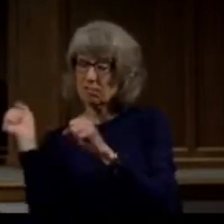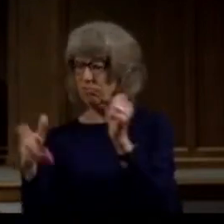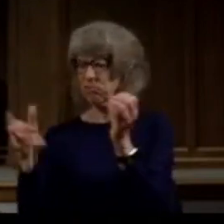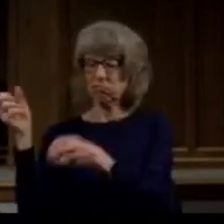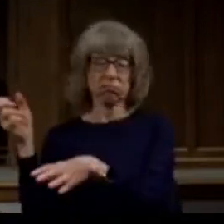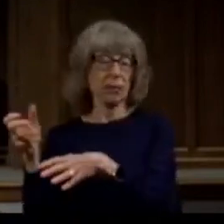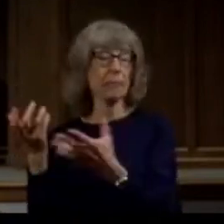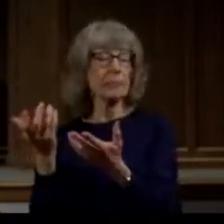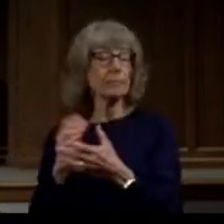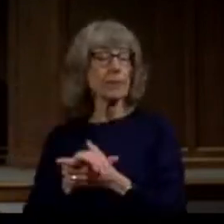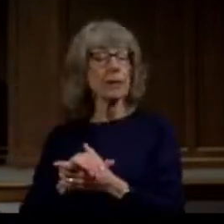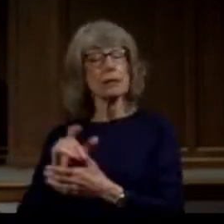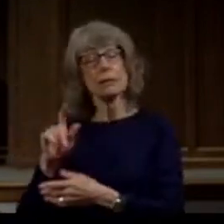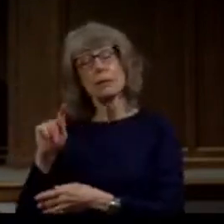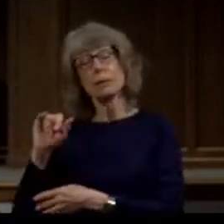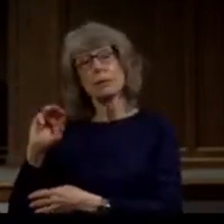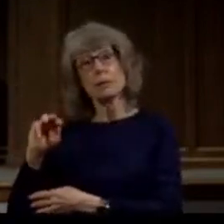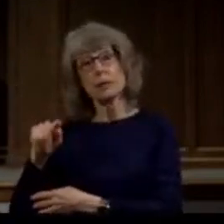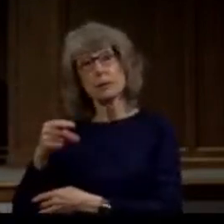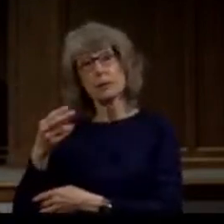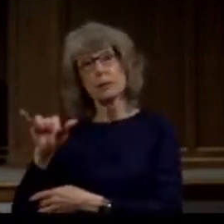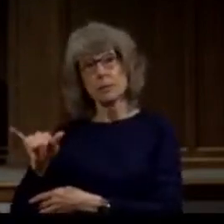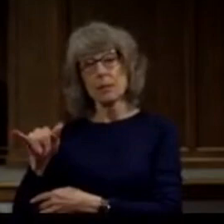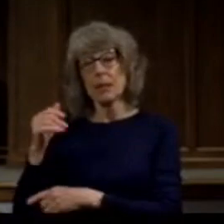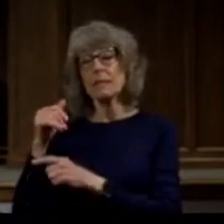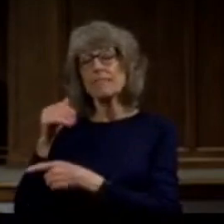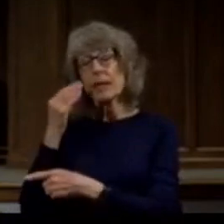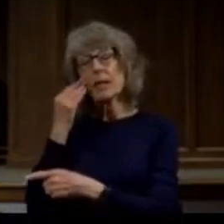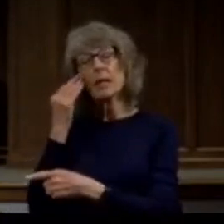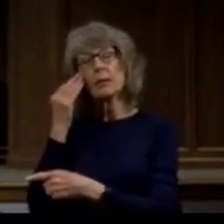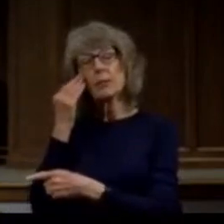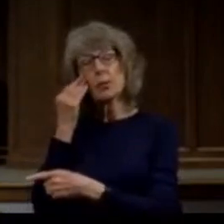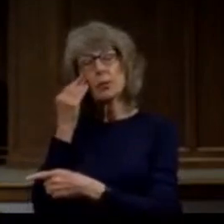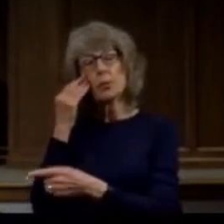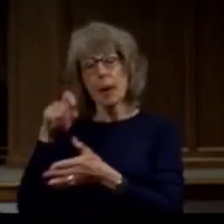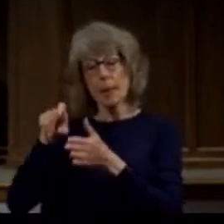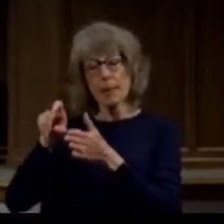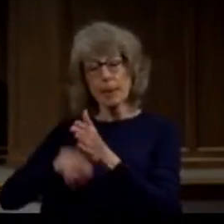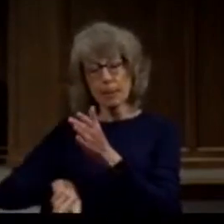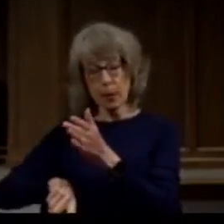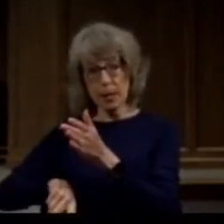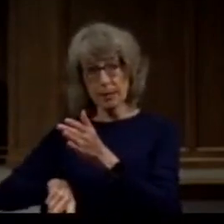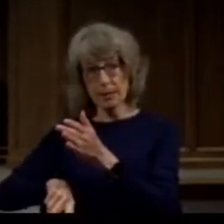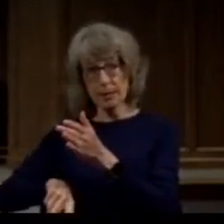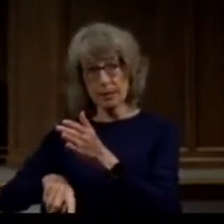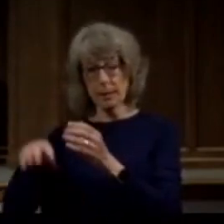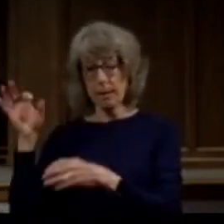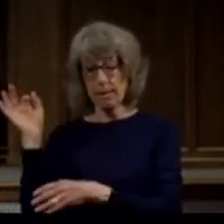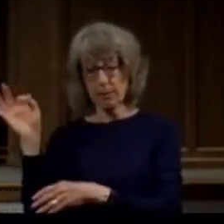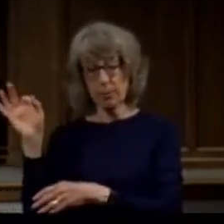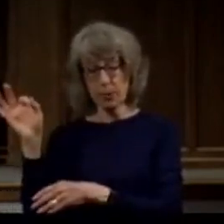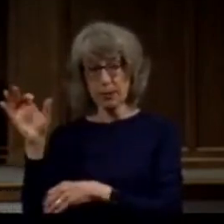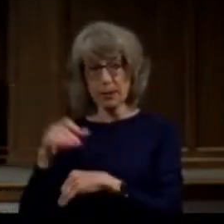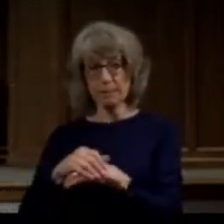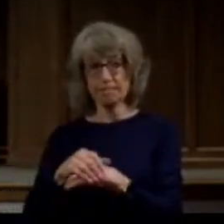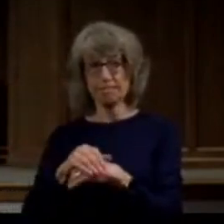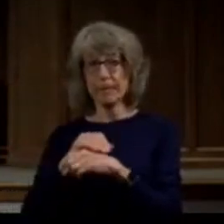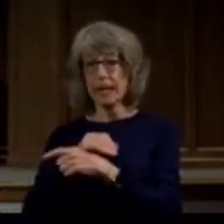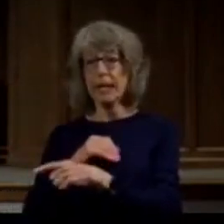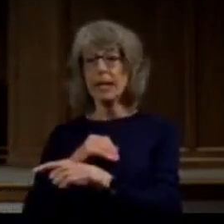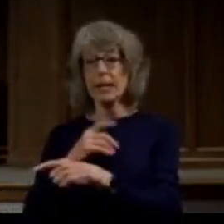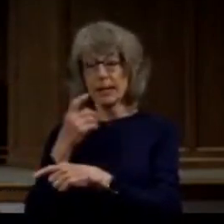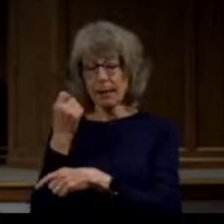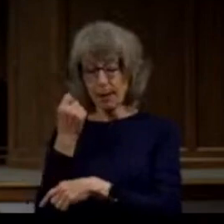Timothy knew the price of ministry. Timothy was not blind to what it was going to take to